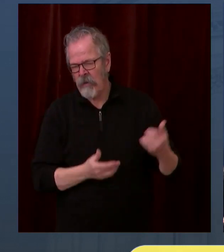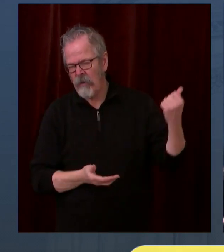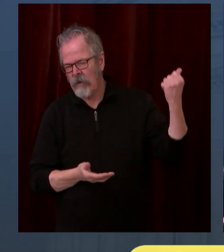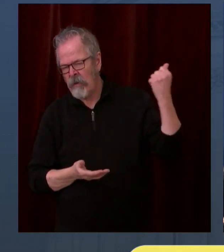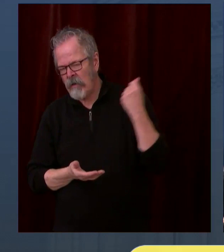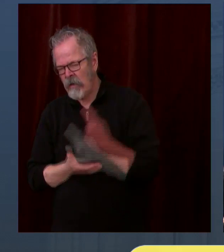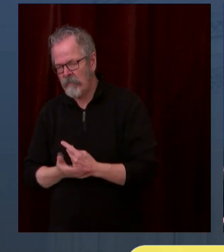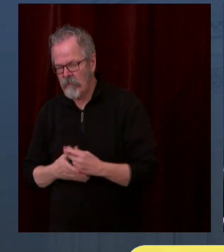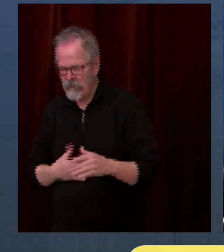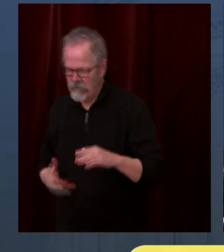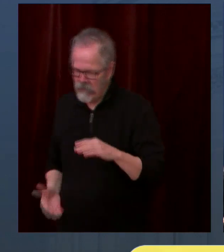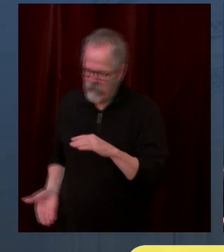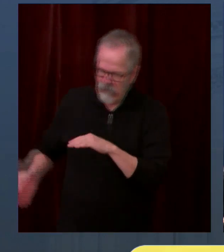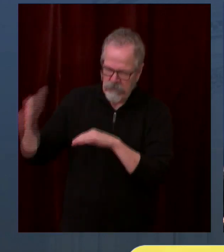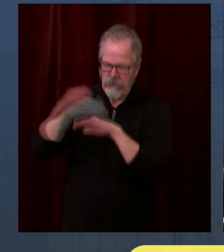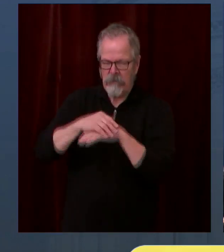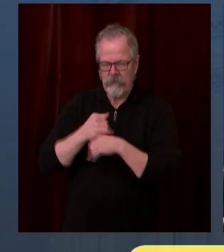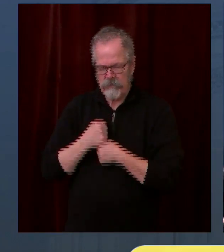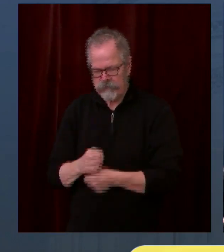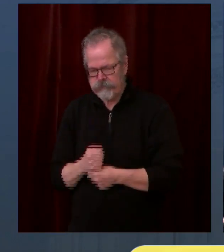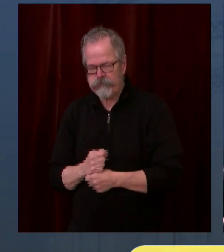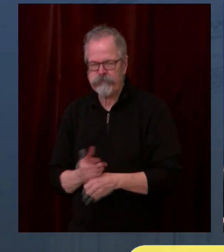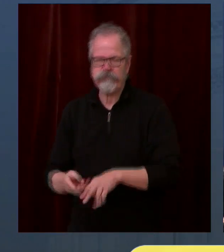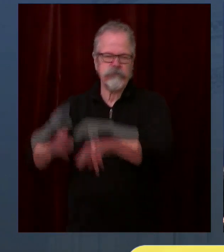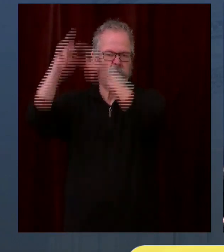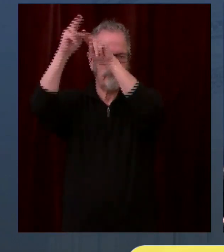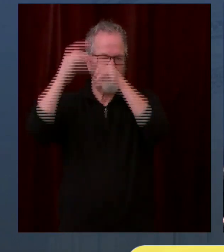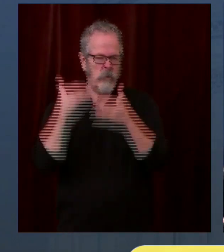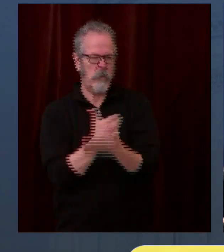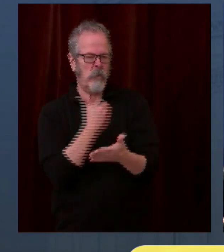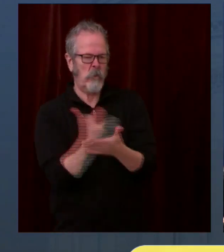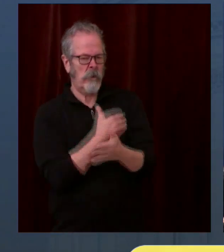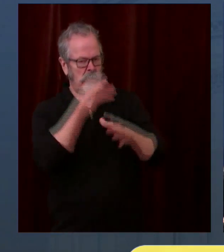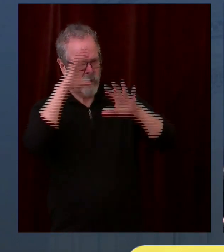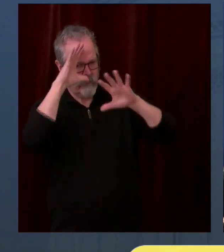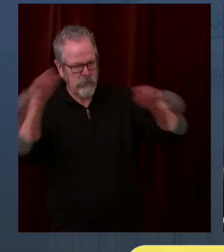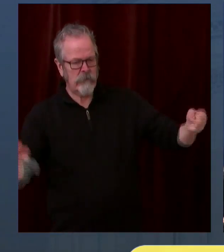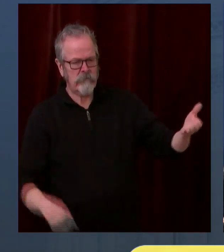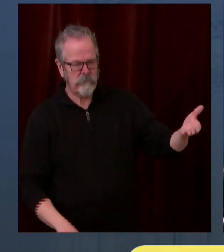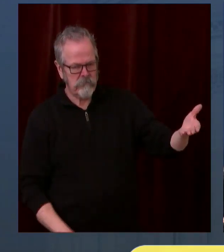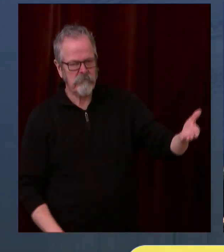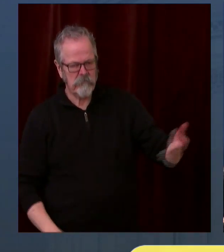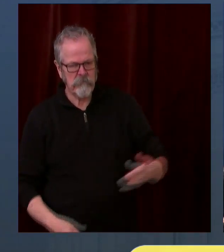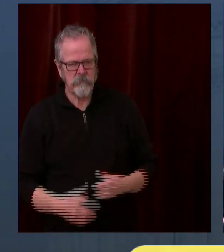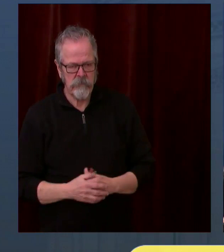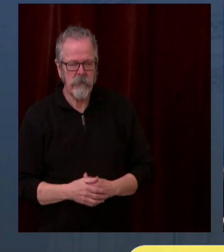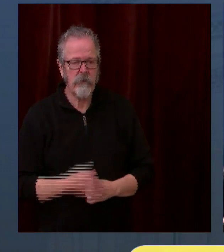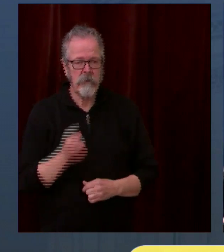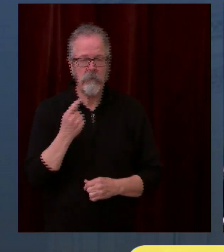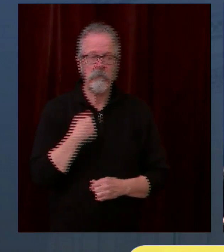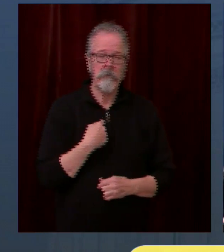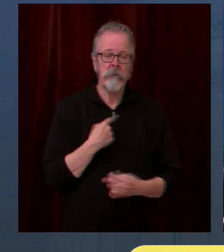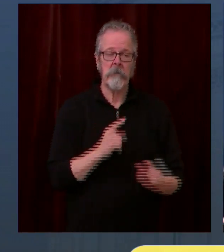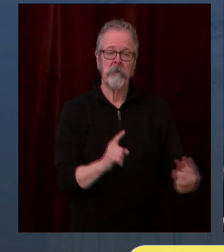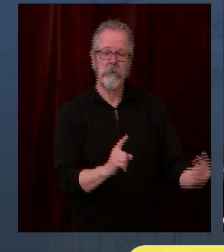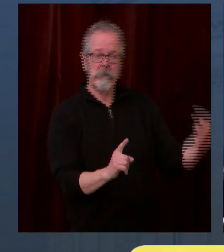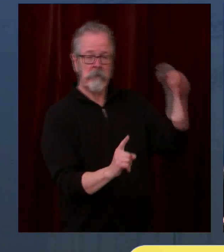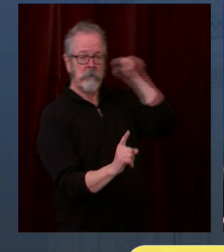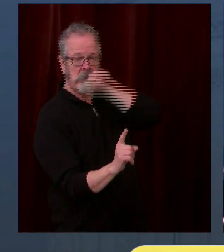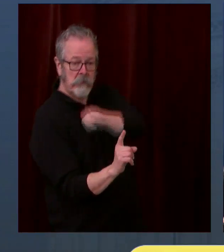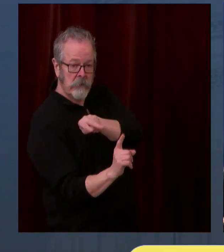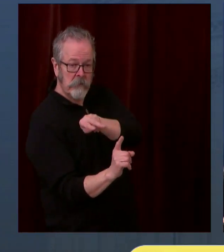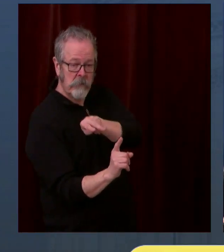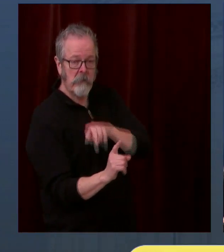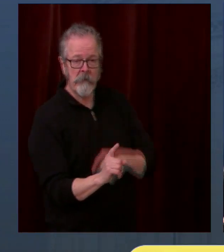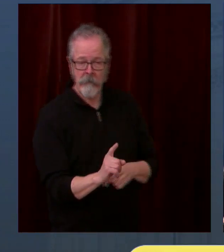Now, you have to take that with a bit of a grain of salt because we have been unpleasantly surprised. In part, you know, the